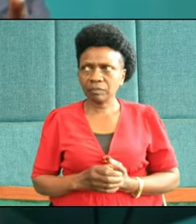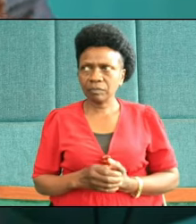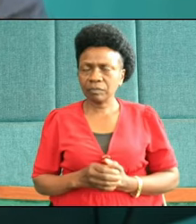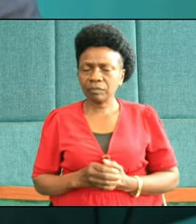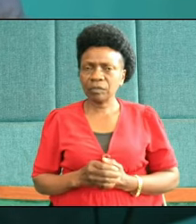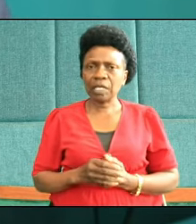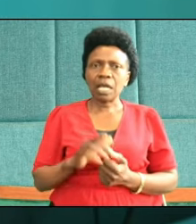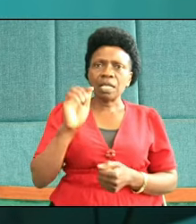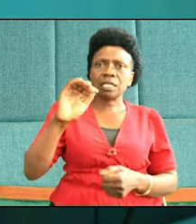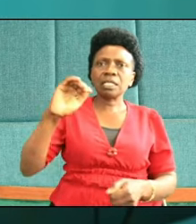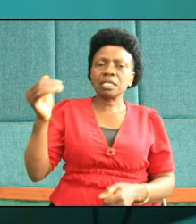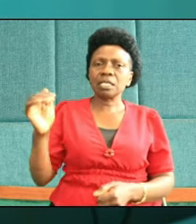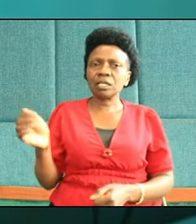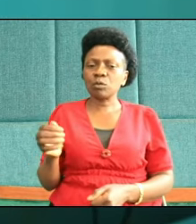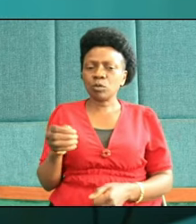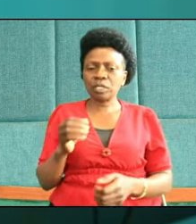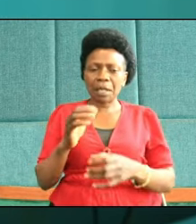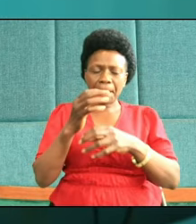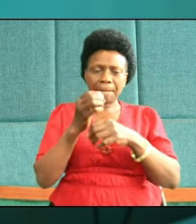mirrors and glass.